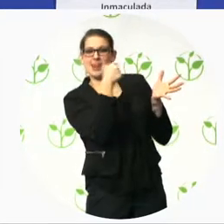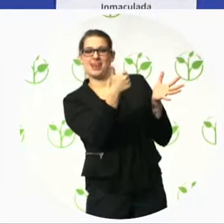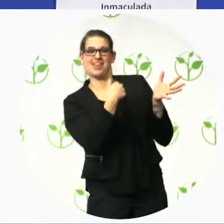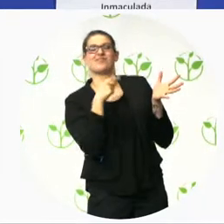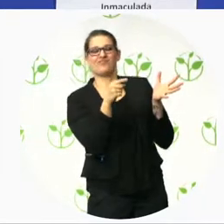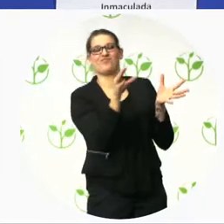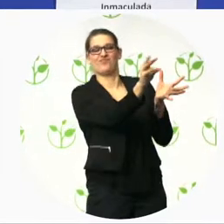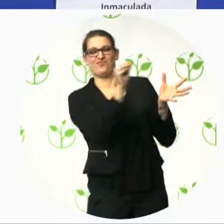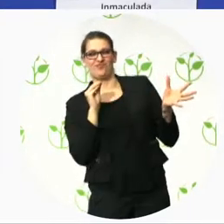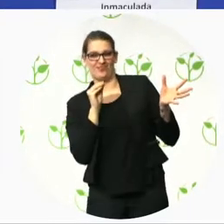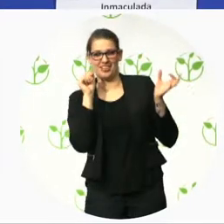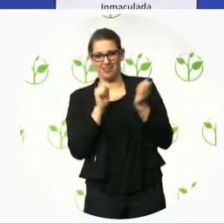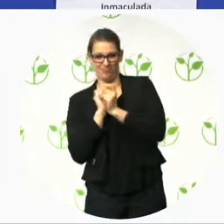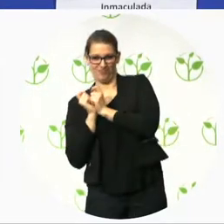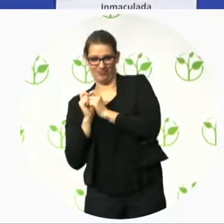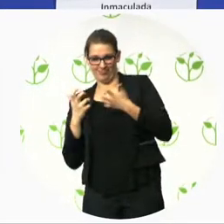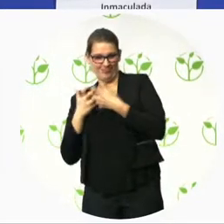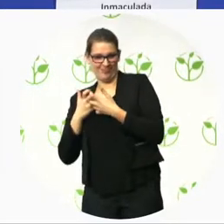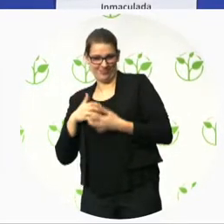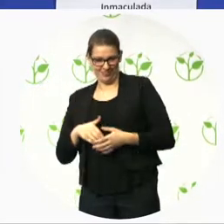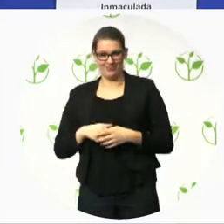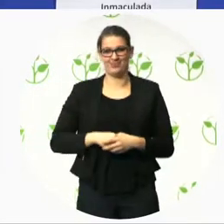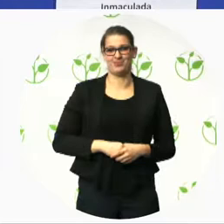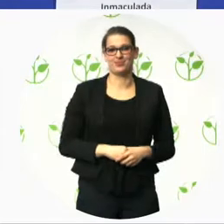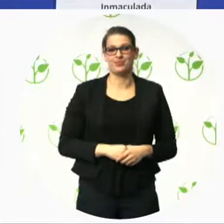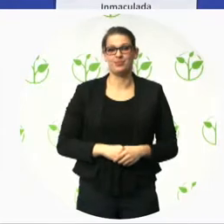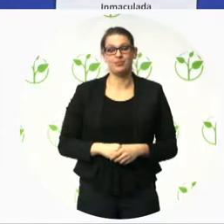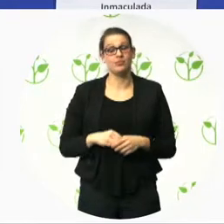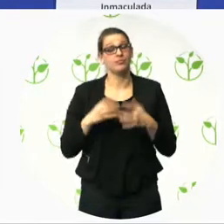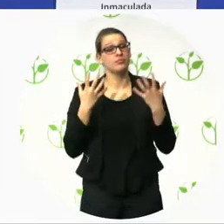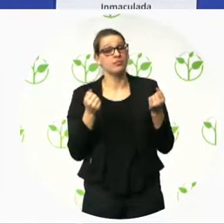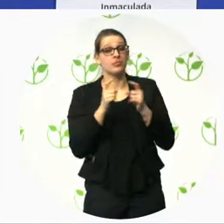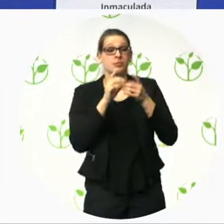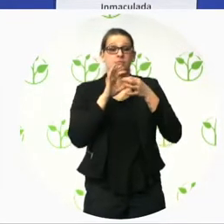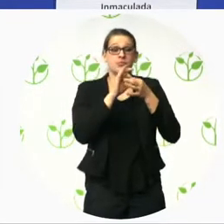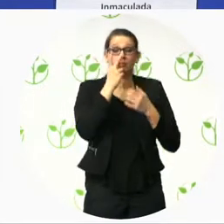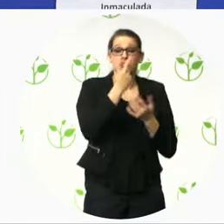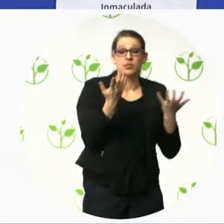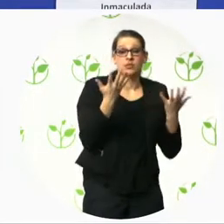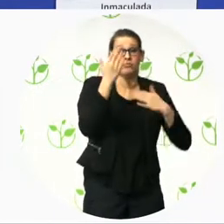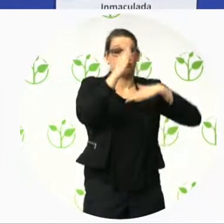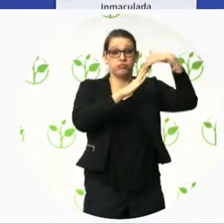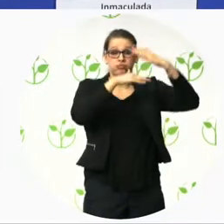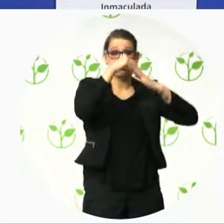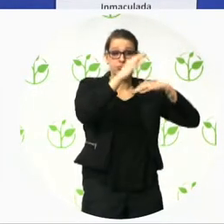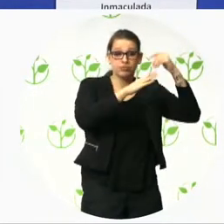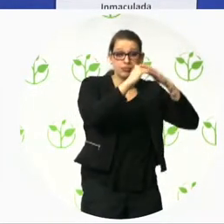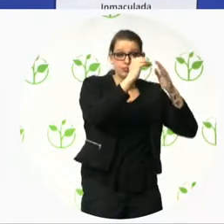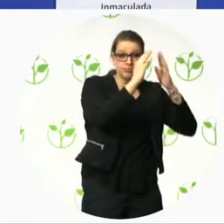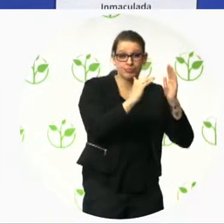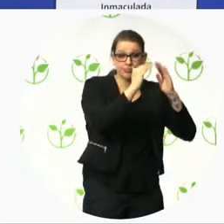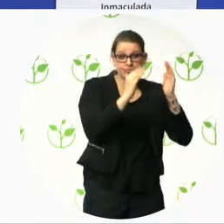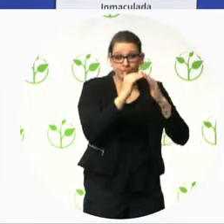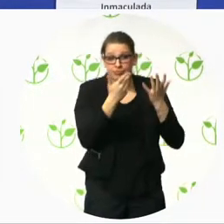We found out that only in Europe there were over 300 different standards,